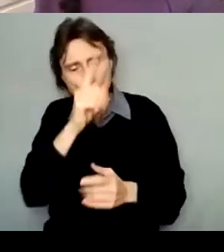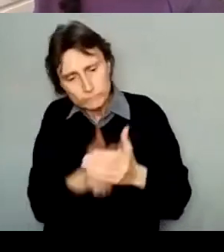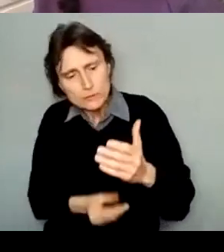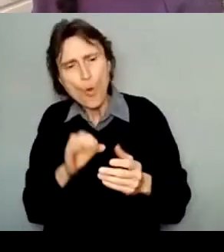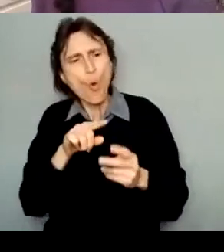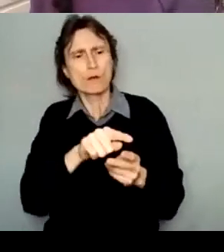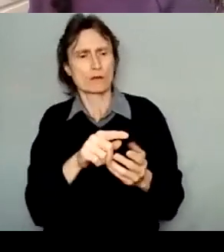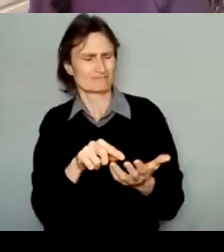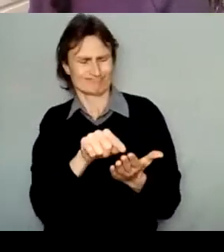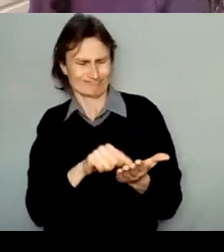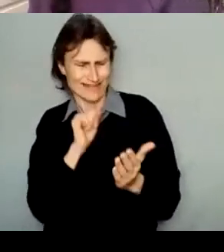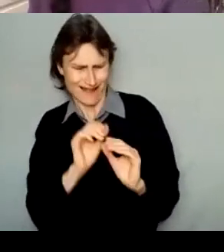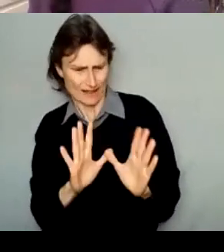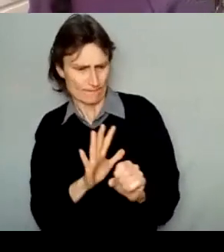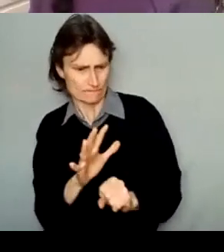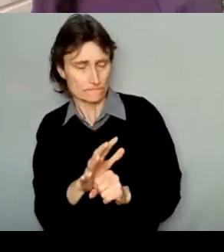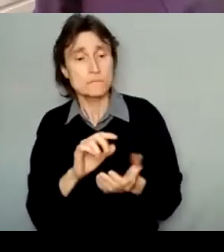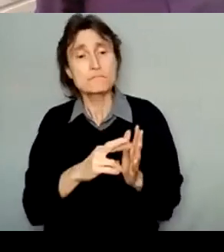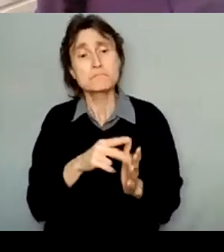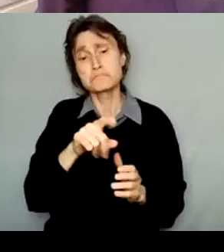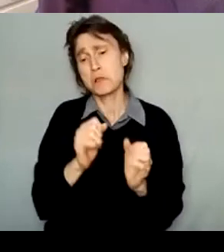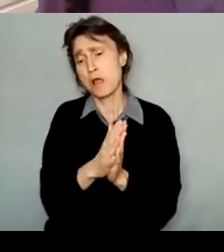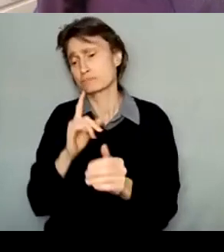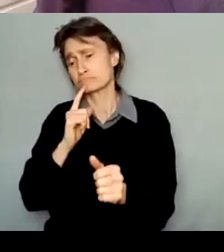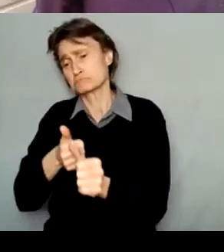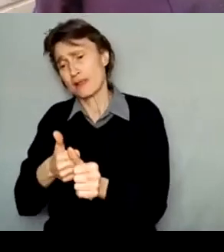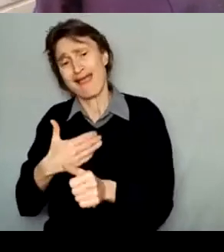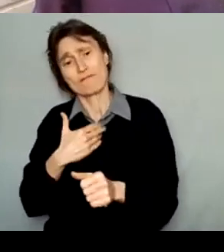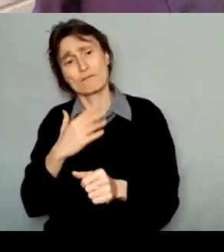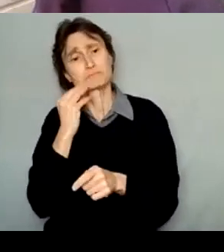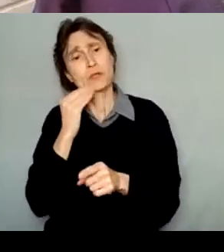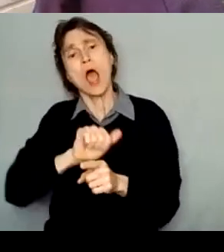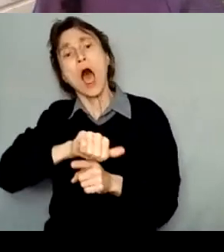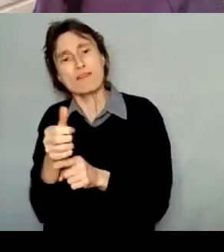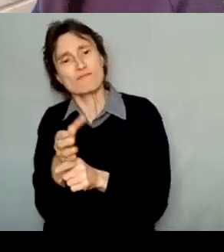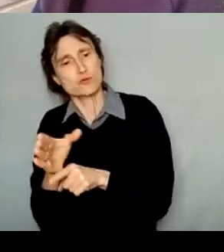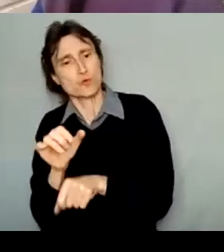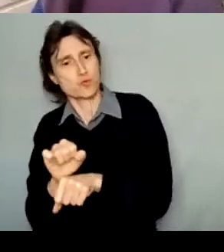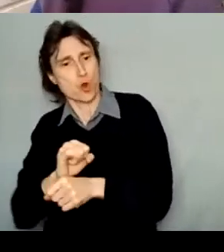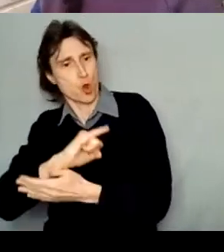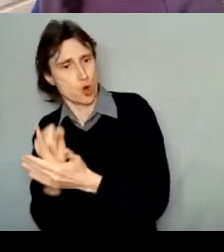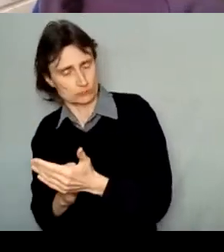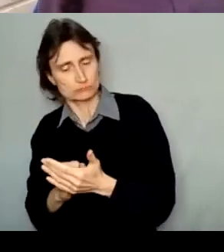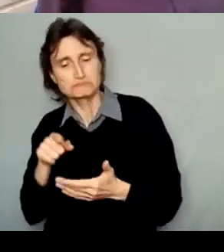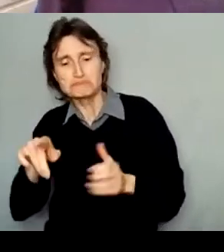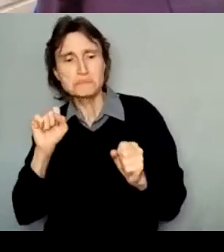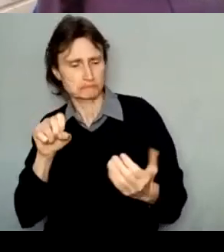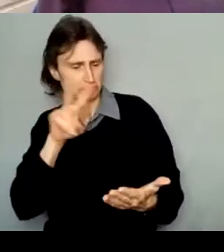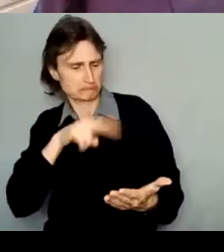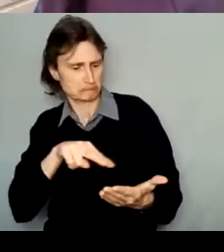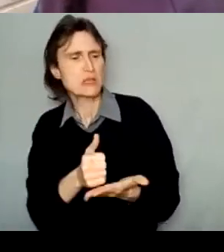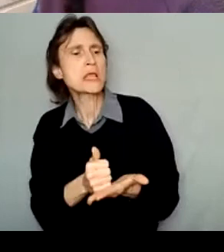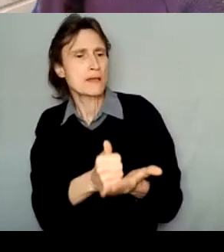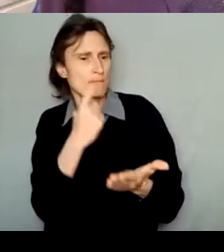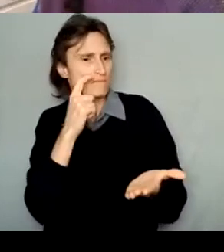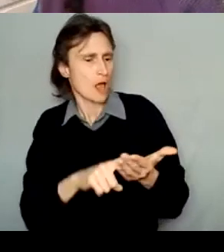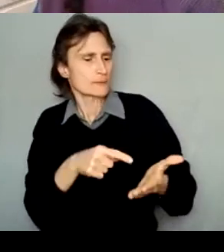or who has previous experience looking at your application for any red flags or gaps in planning